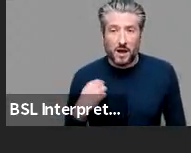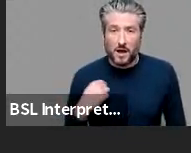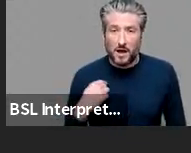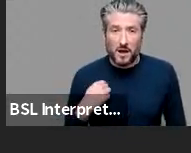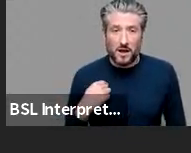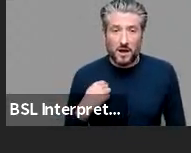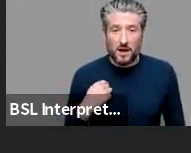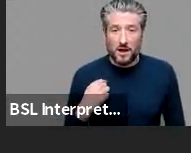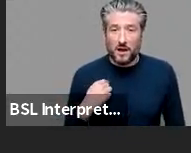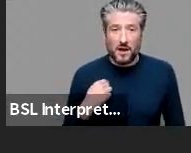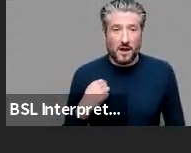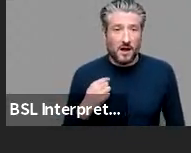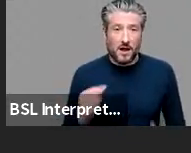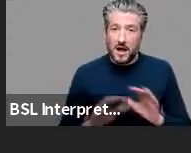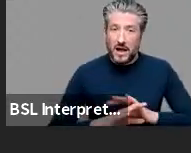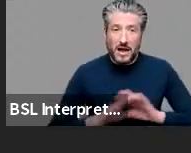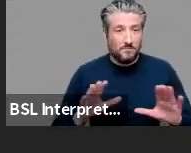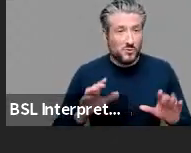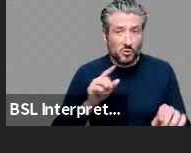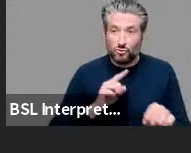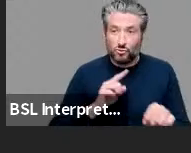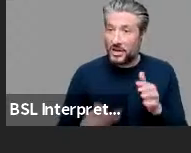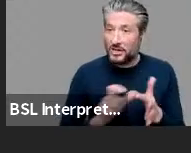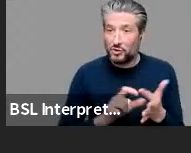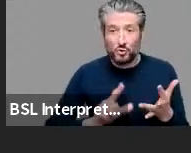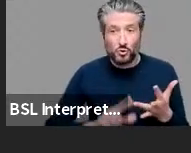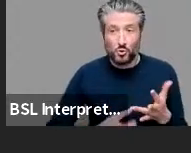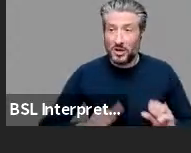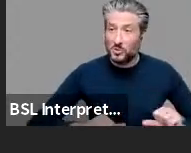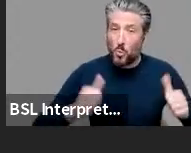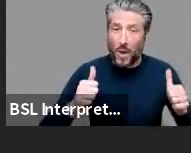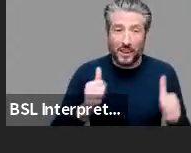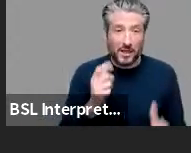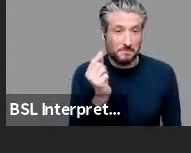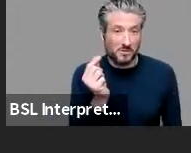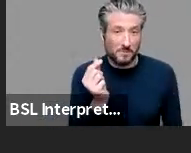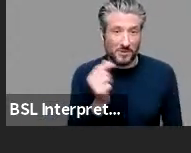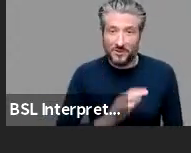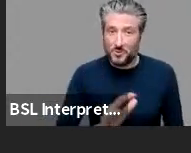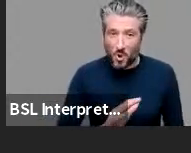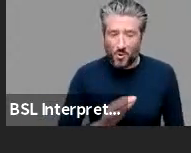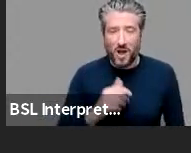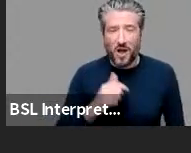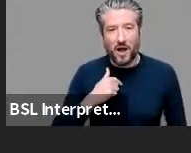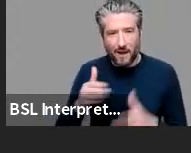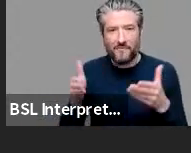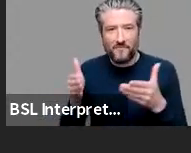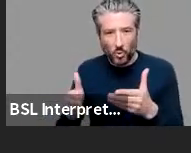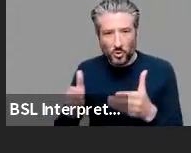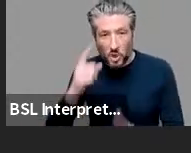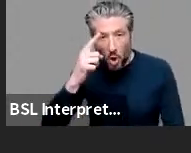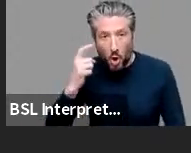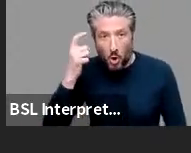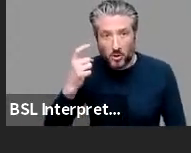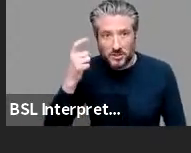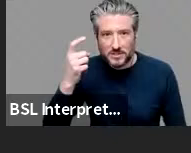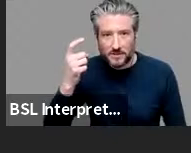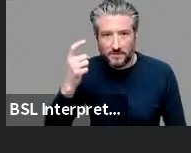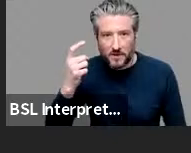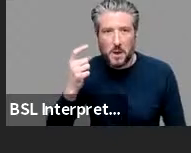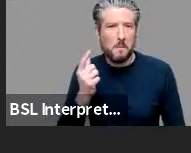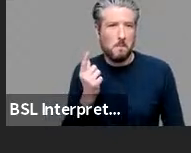as computationally possible my interest is in doing things as cognitively plausible as possible because i'm a cognitive linguist